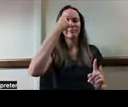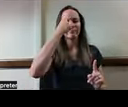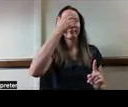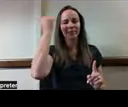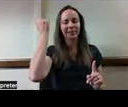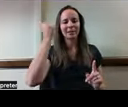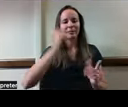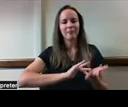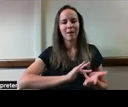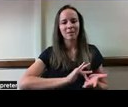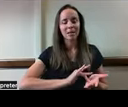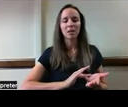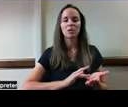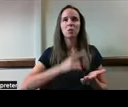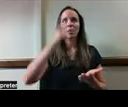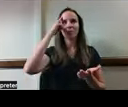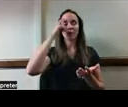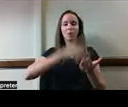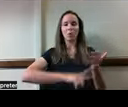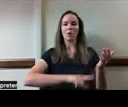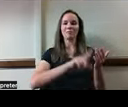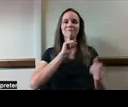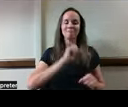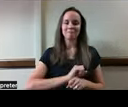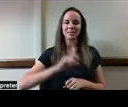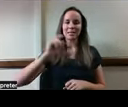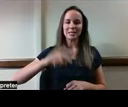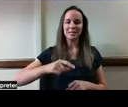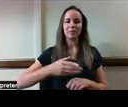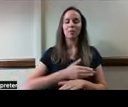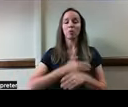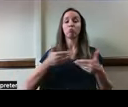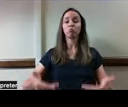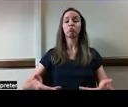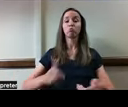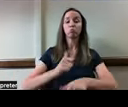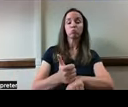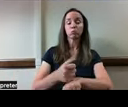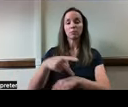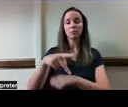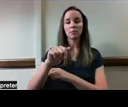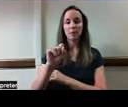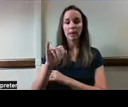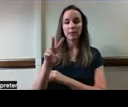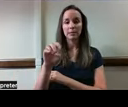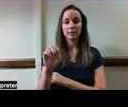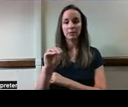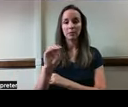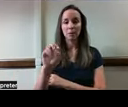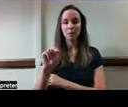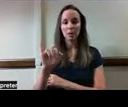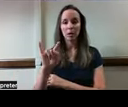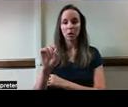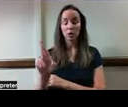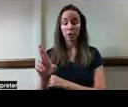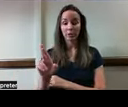You want to think through those kinds of considerations before you jump on to one of these passive monitoring ideas. And if you do do